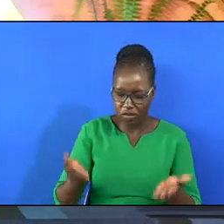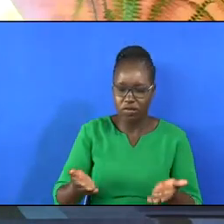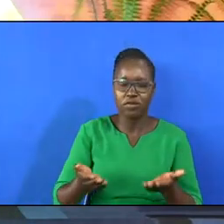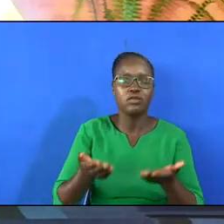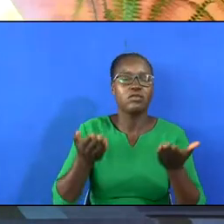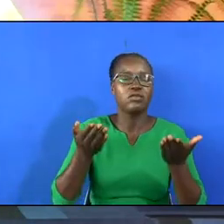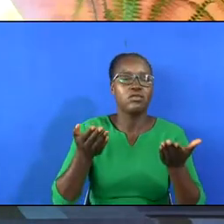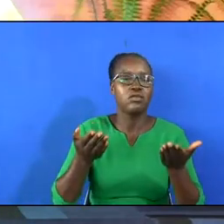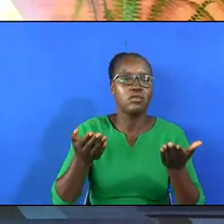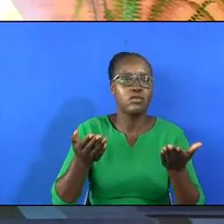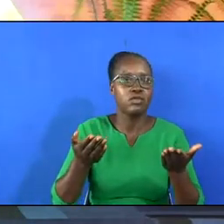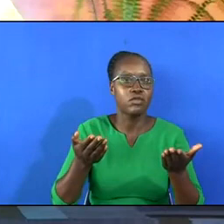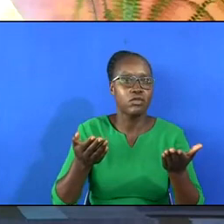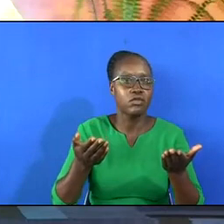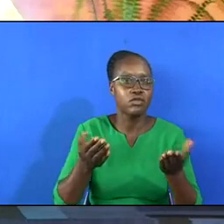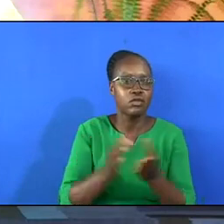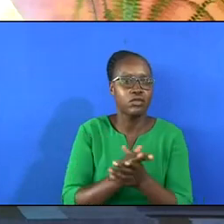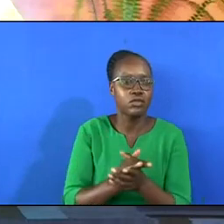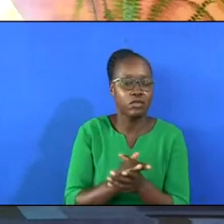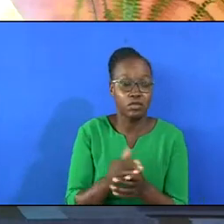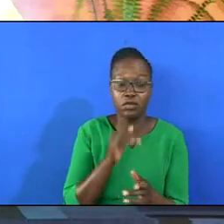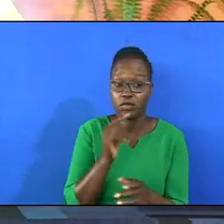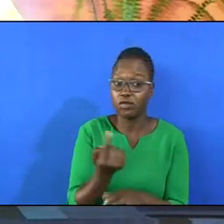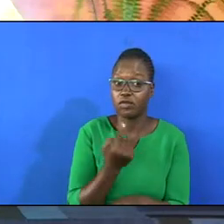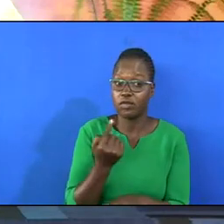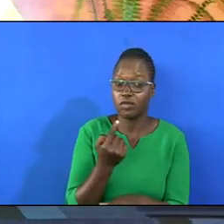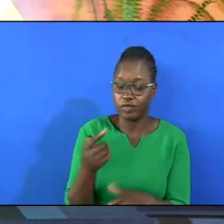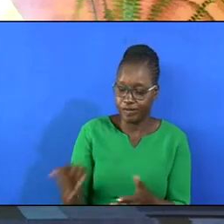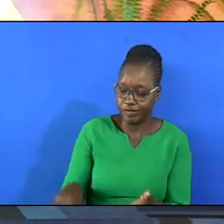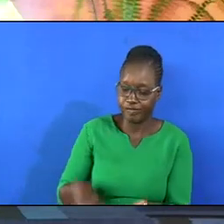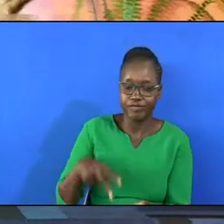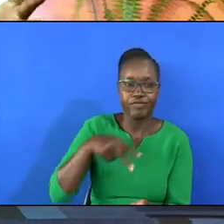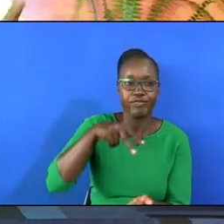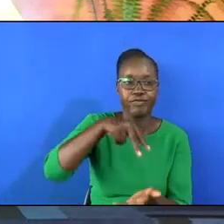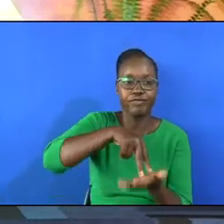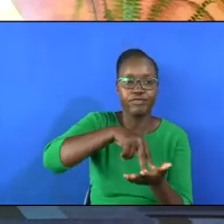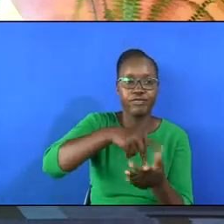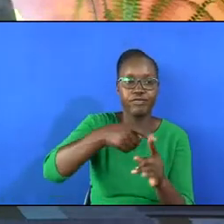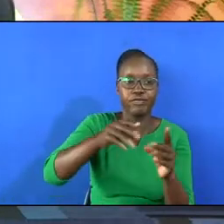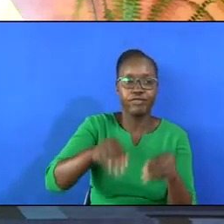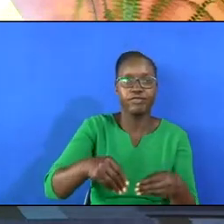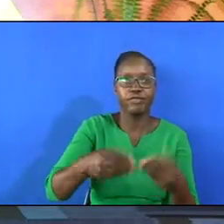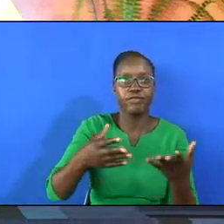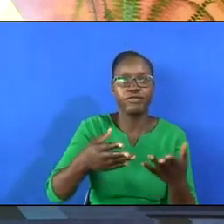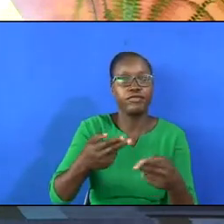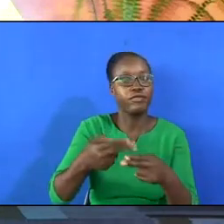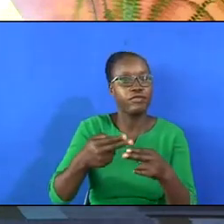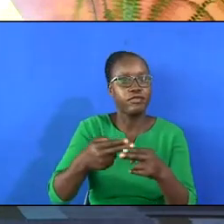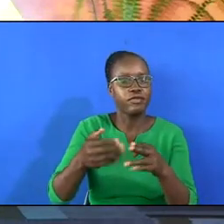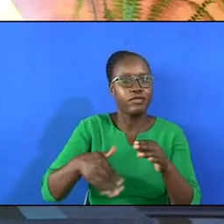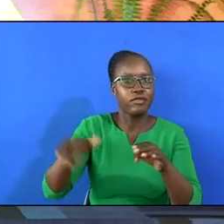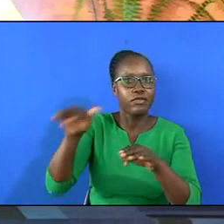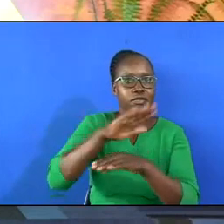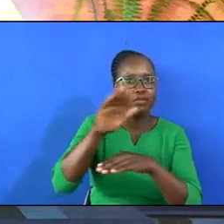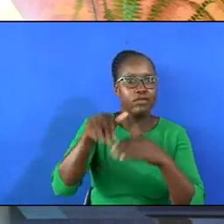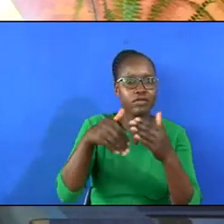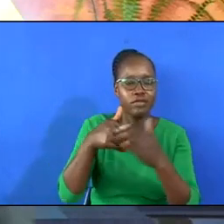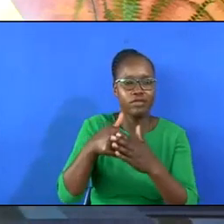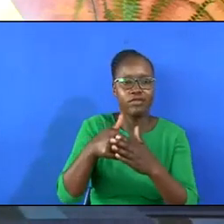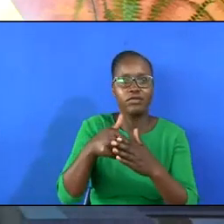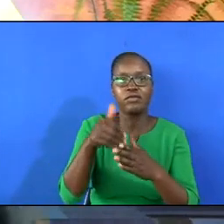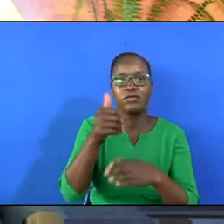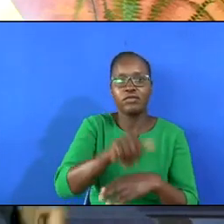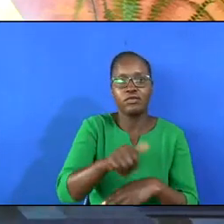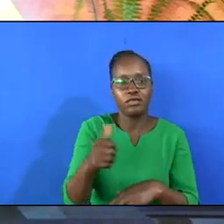He has raised him up and not only raised him up but given him a name above every other